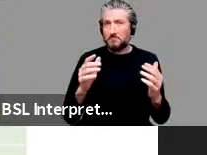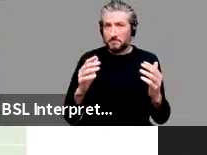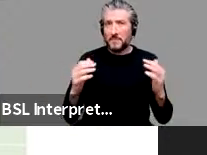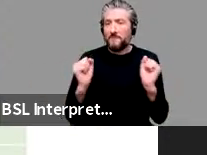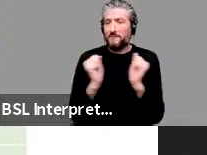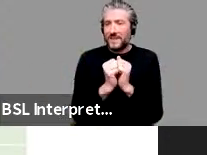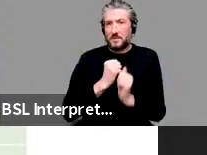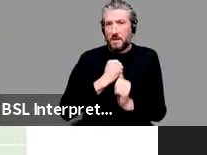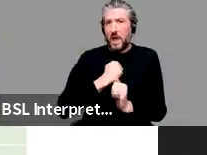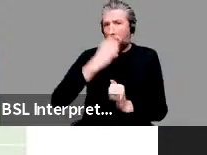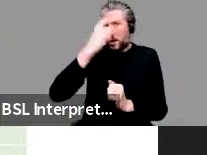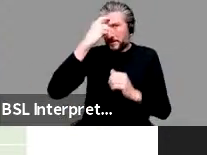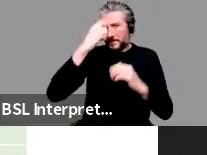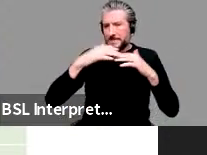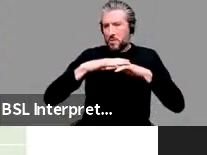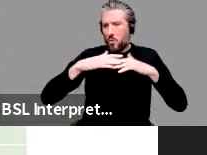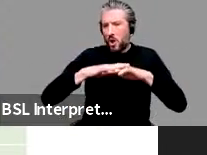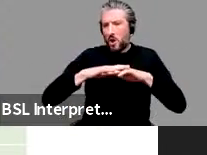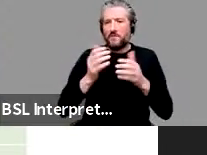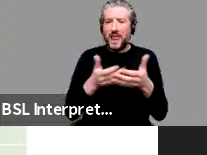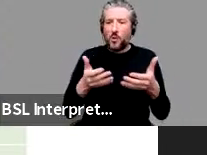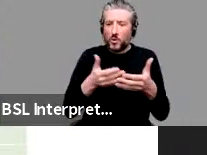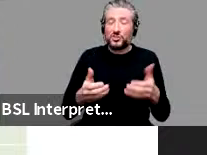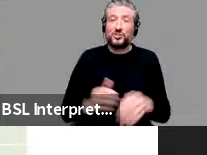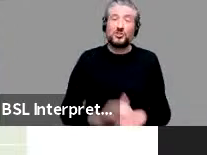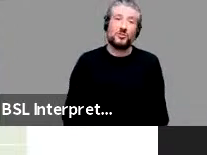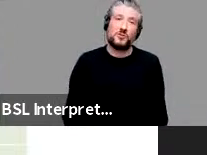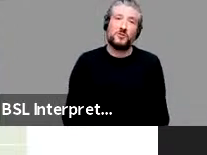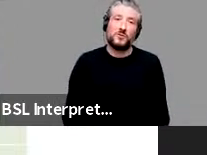just finished a paper on with Thomas Earps.